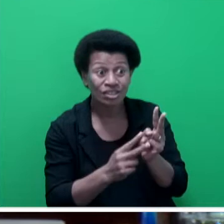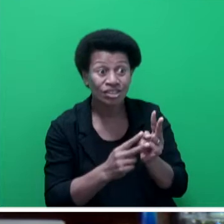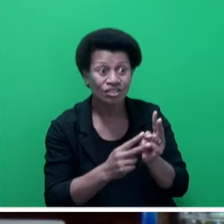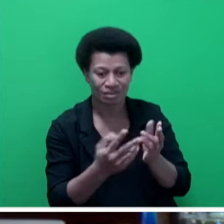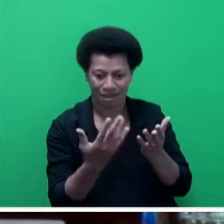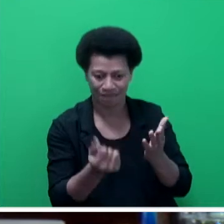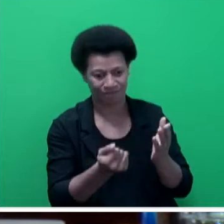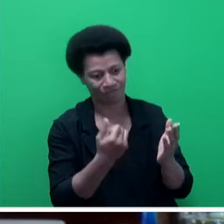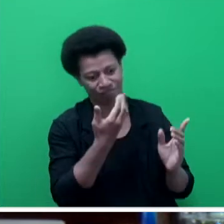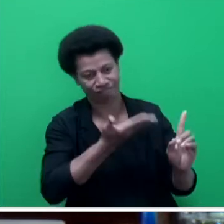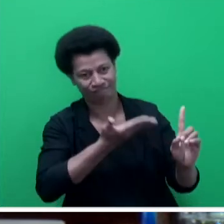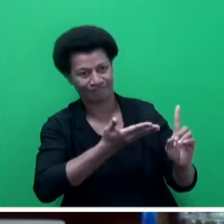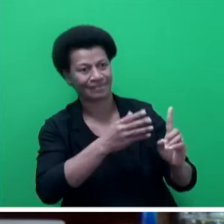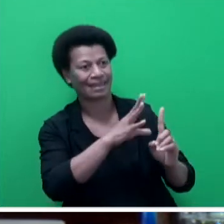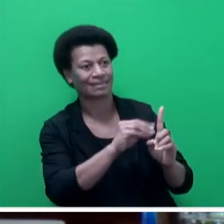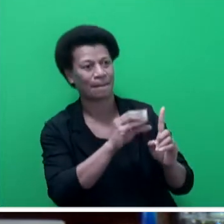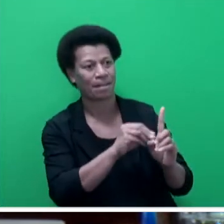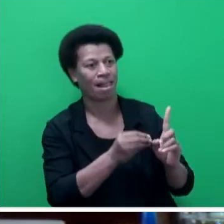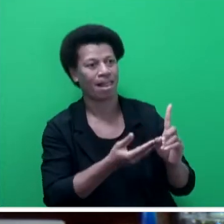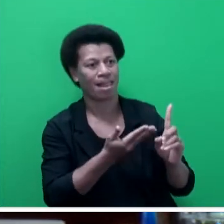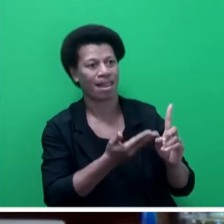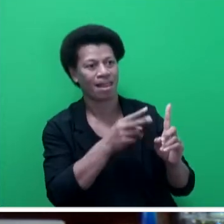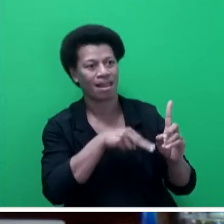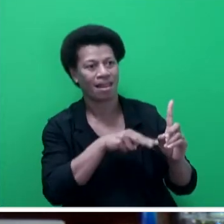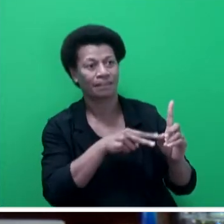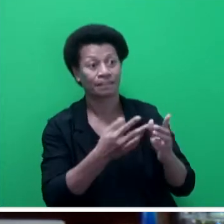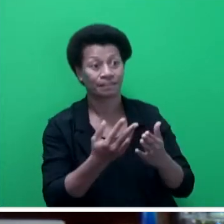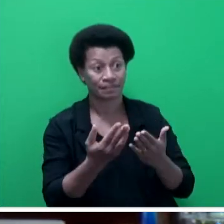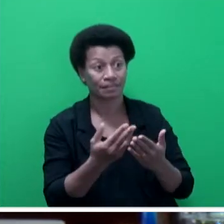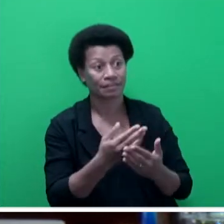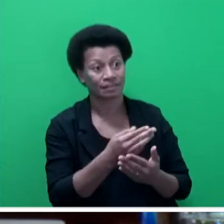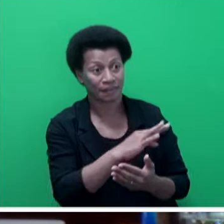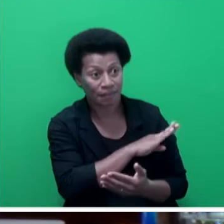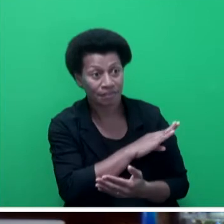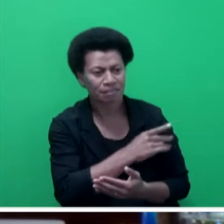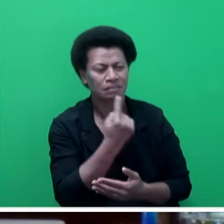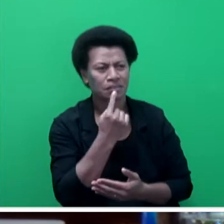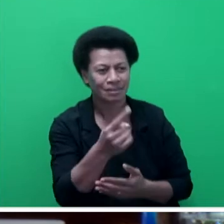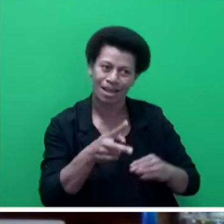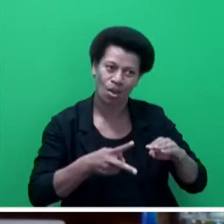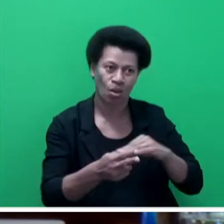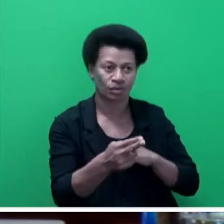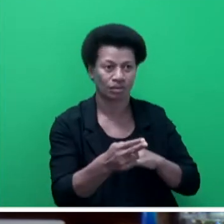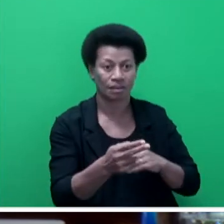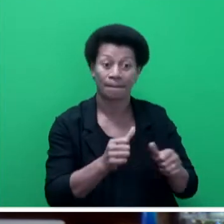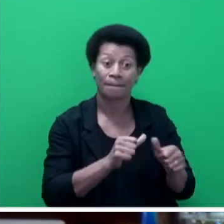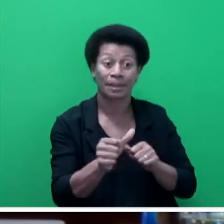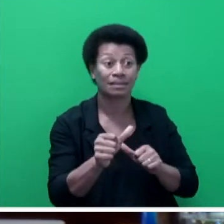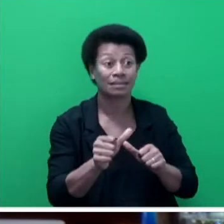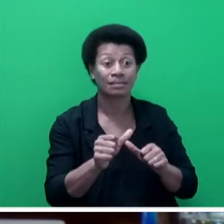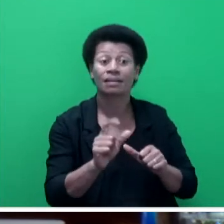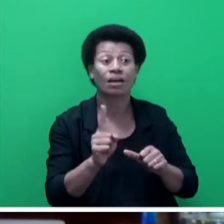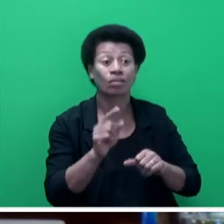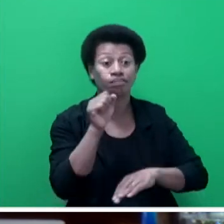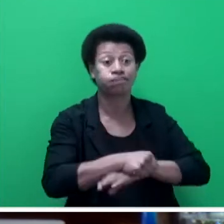As the Honourable Prime Minister had said at the launch, the best way to fight fire is to prevent fire. And